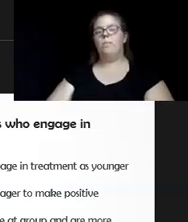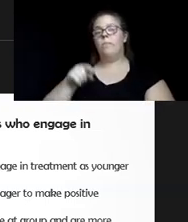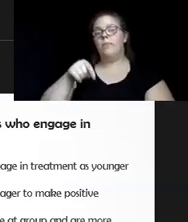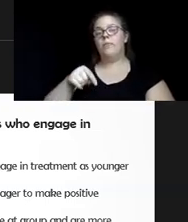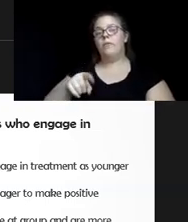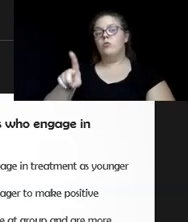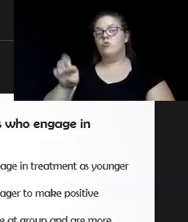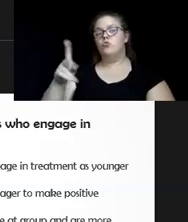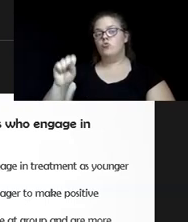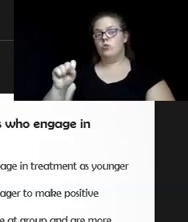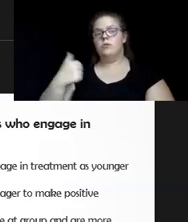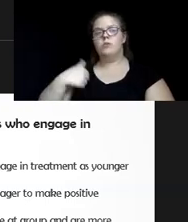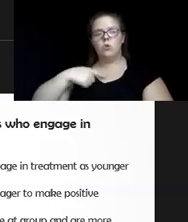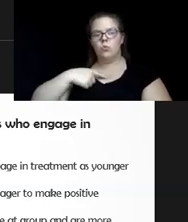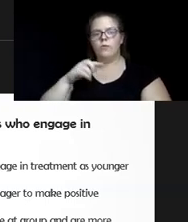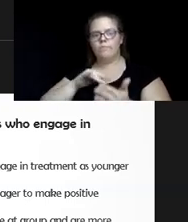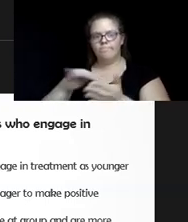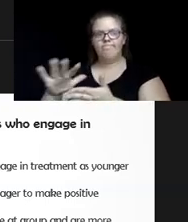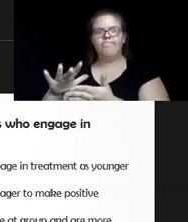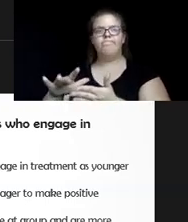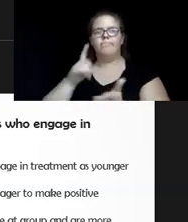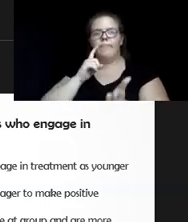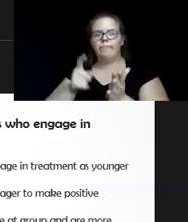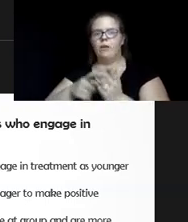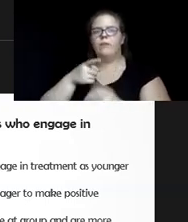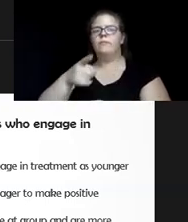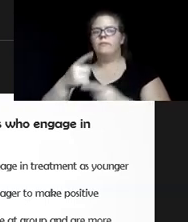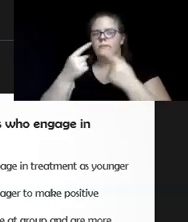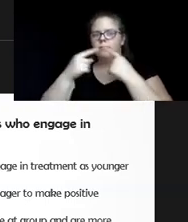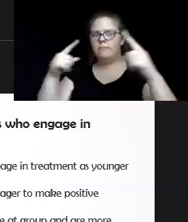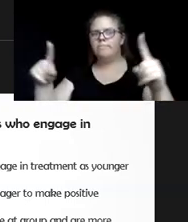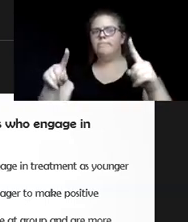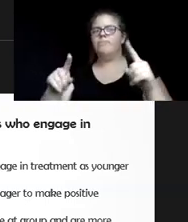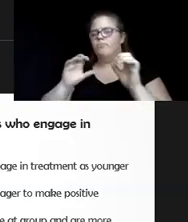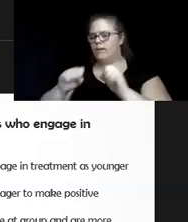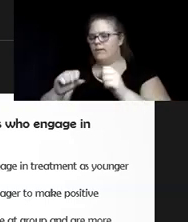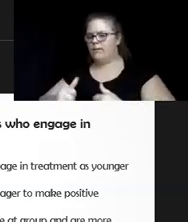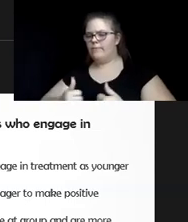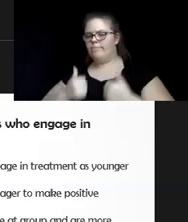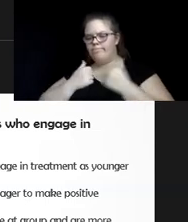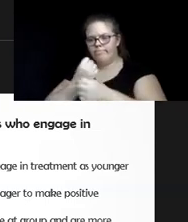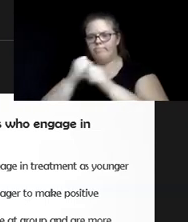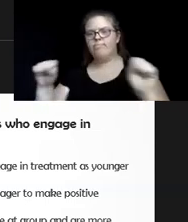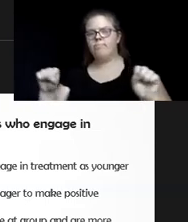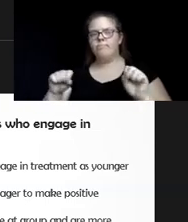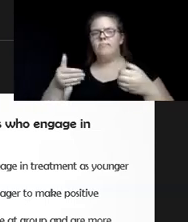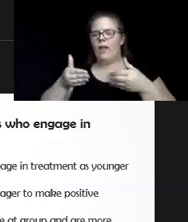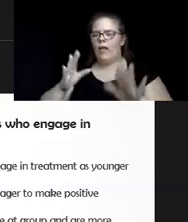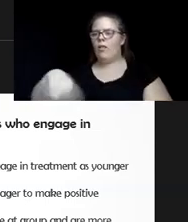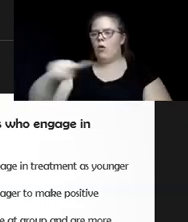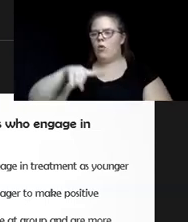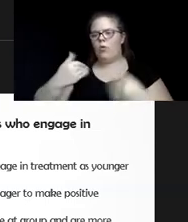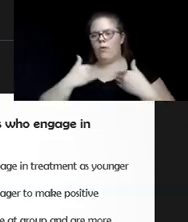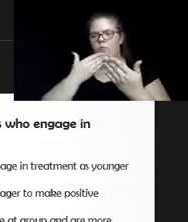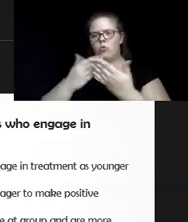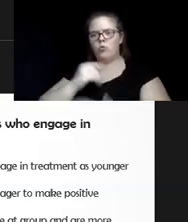been studied. They've been known to be very effective and they've been known to save lives and allow people to have a good quality of life.